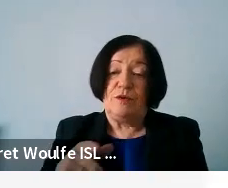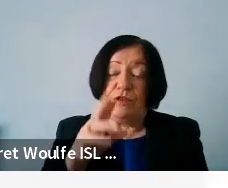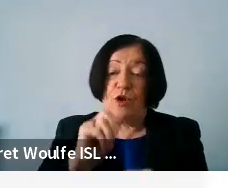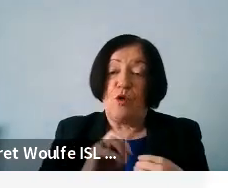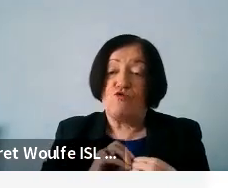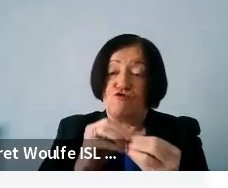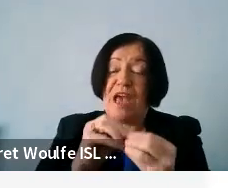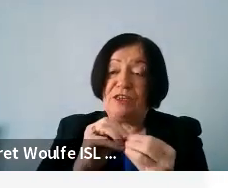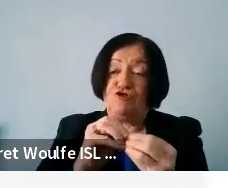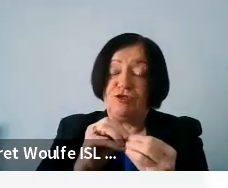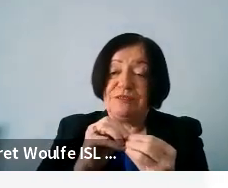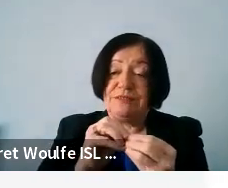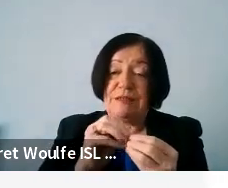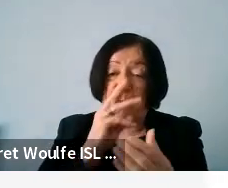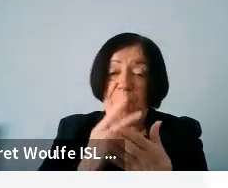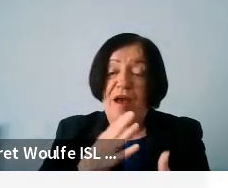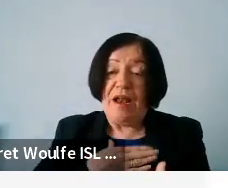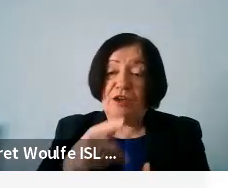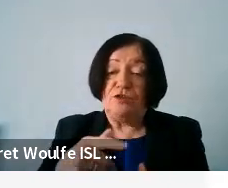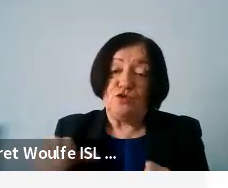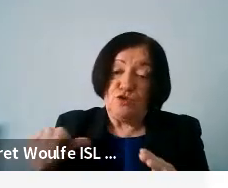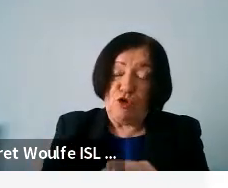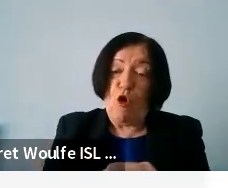session here. I would like you to join.